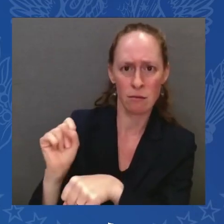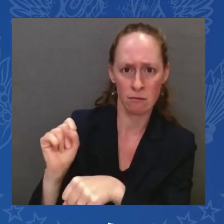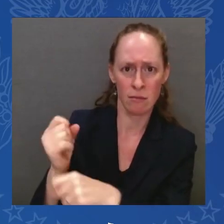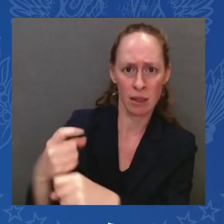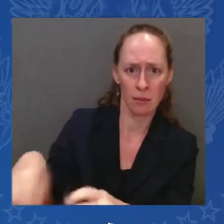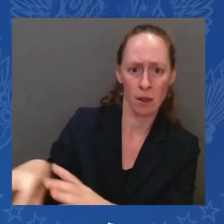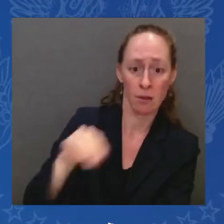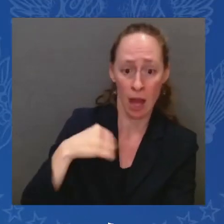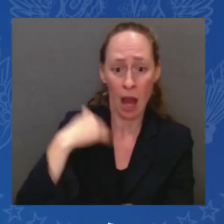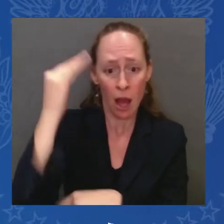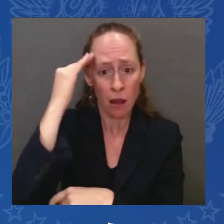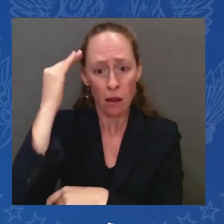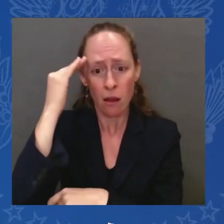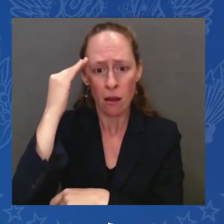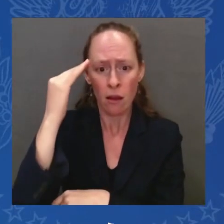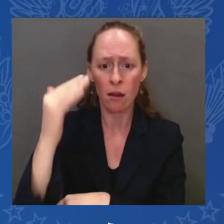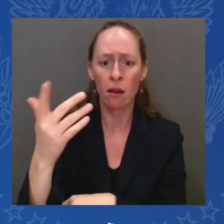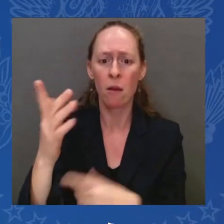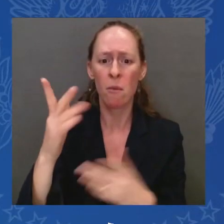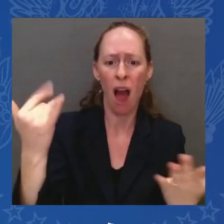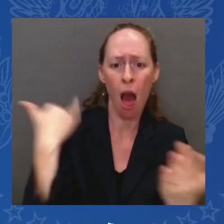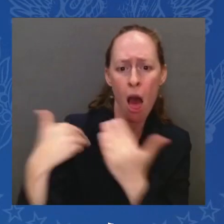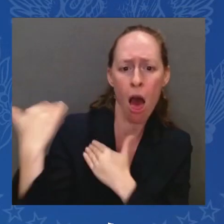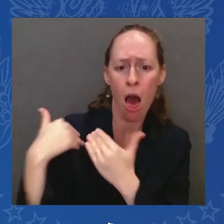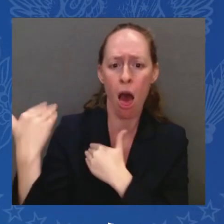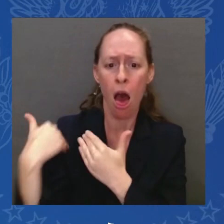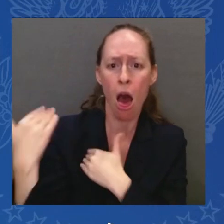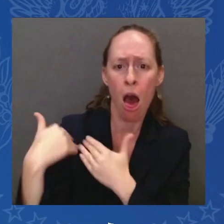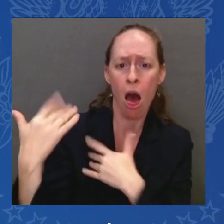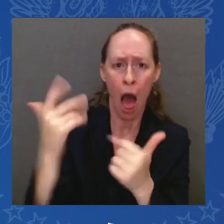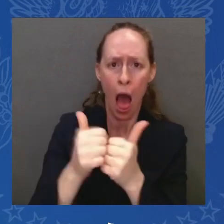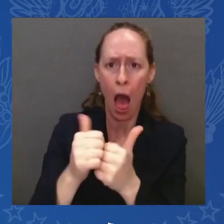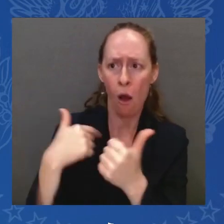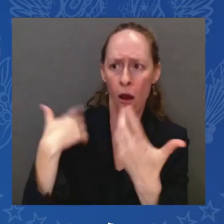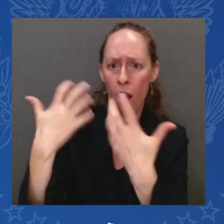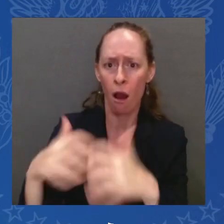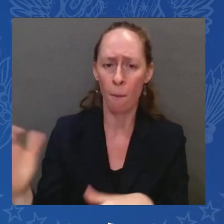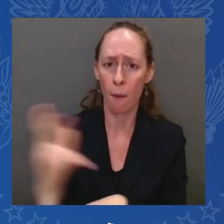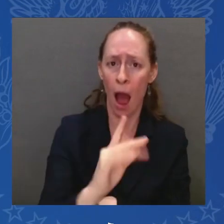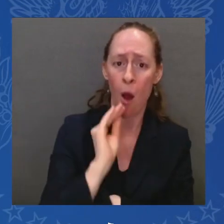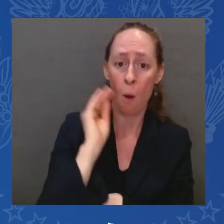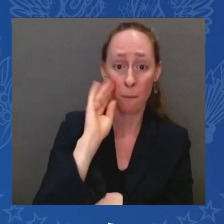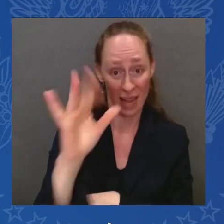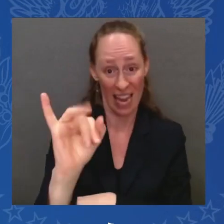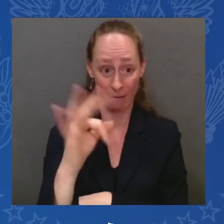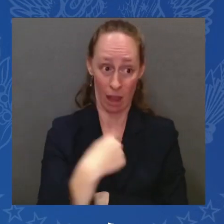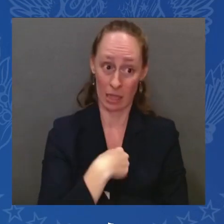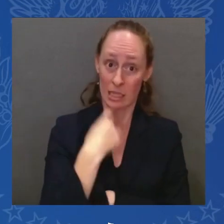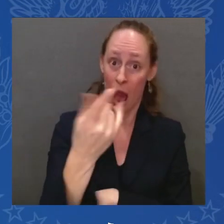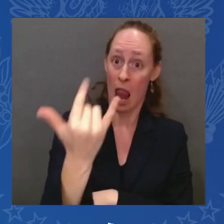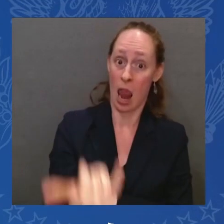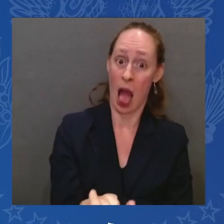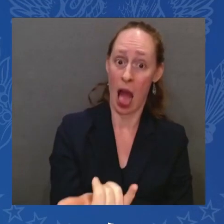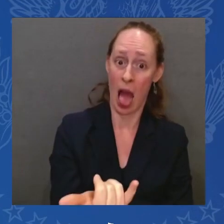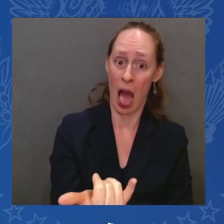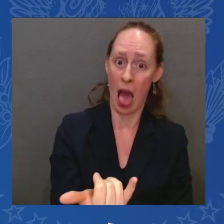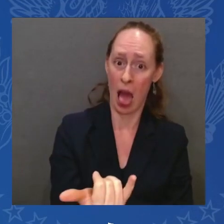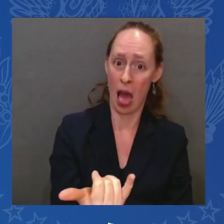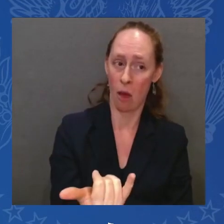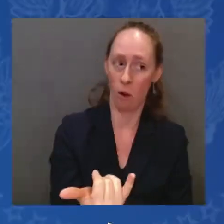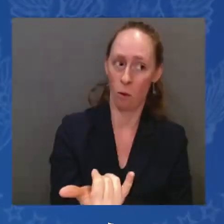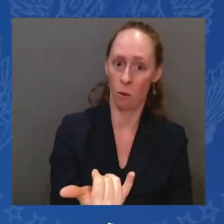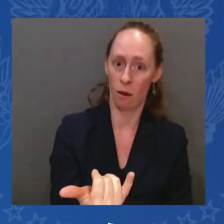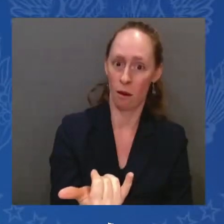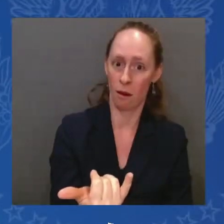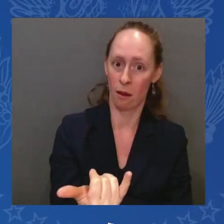folks home? If I told you, I wouldn't be able to get them home. Folks, there's a lot we're doing. A lot we're